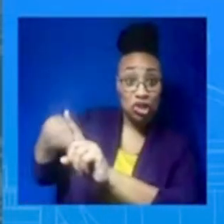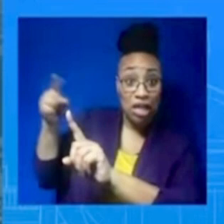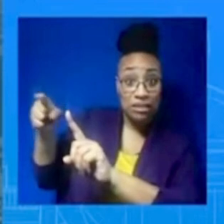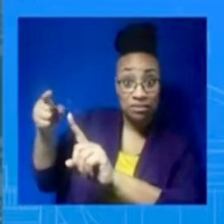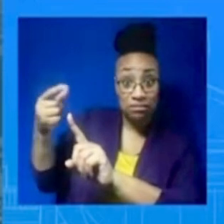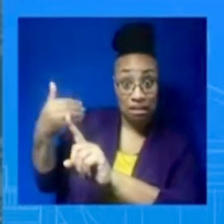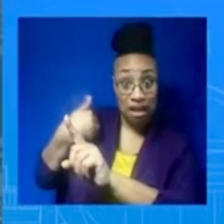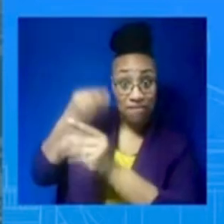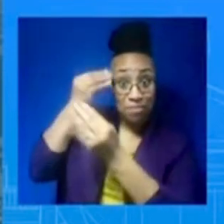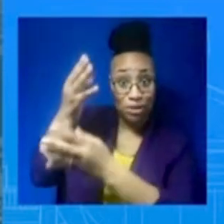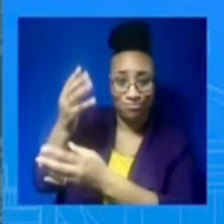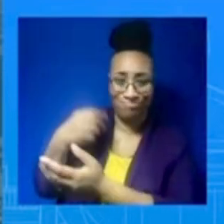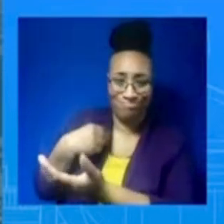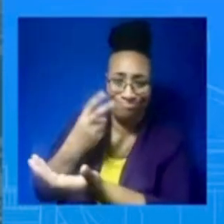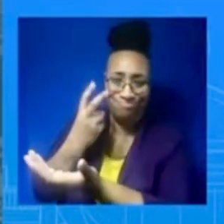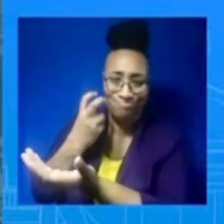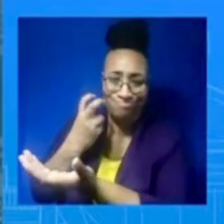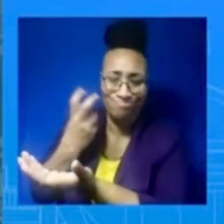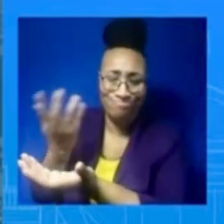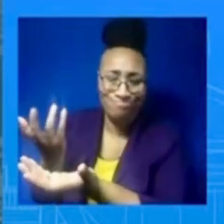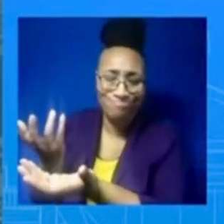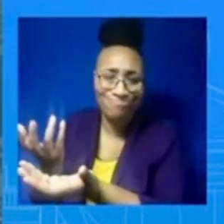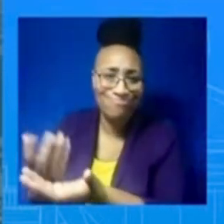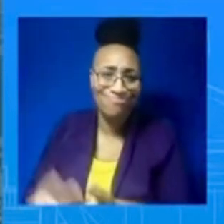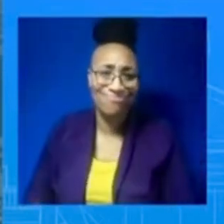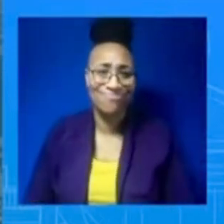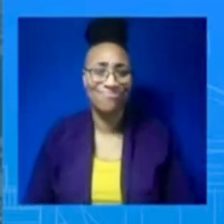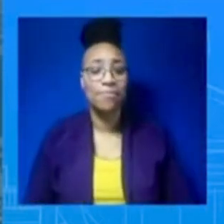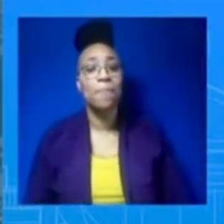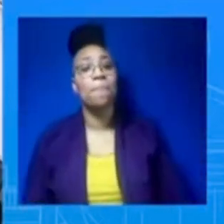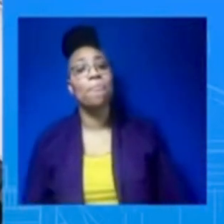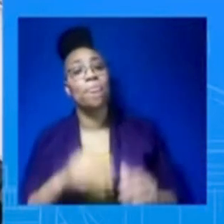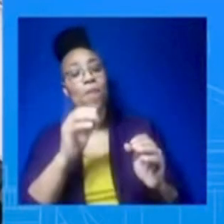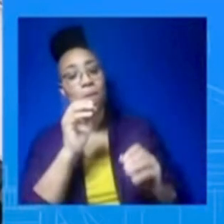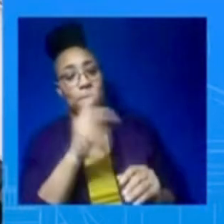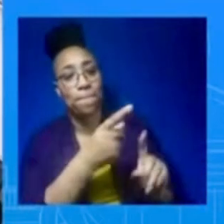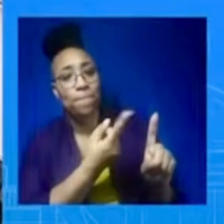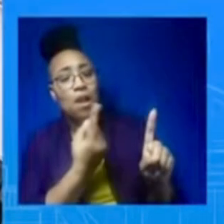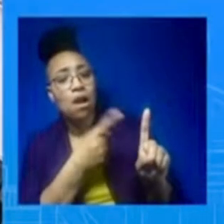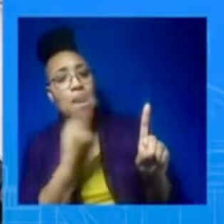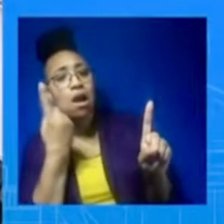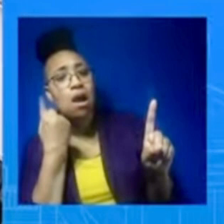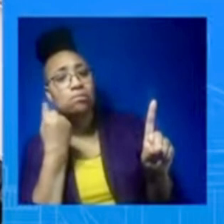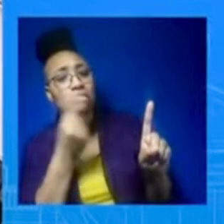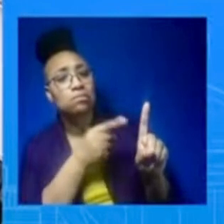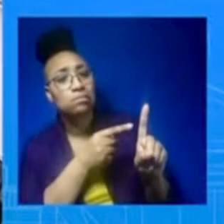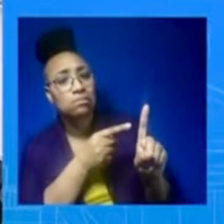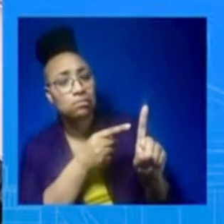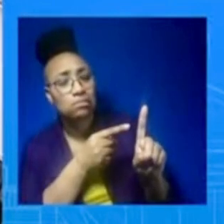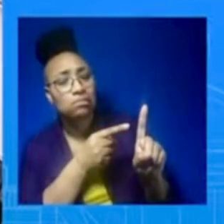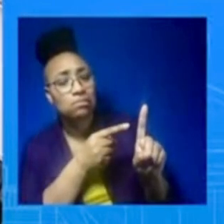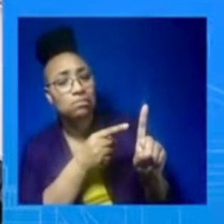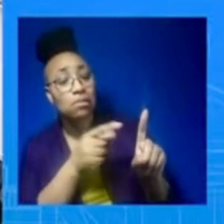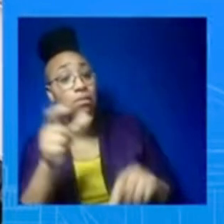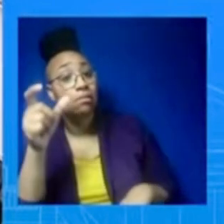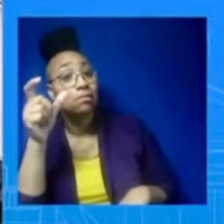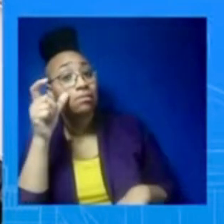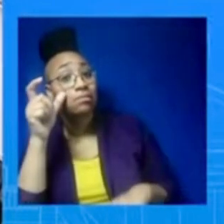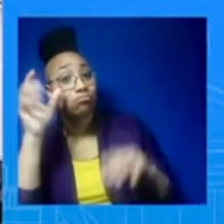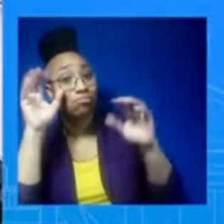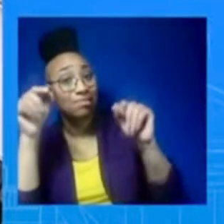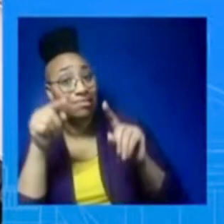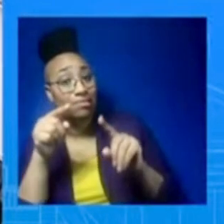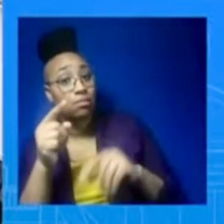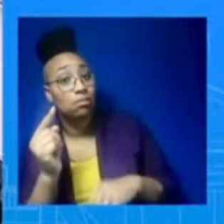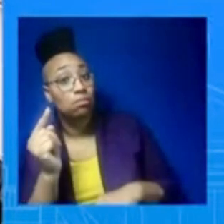a year ago in Poland, the President said that Vladimir Putin shouldn't remain in power. We were later told that this wasn't a call for